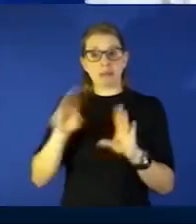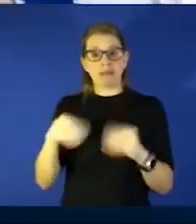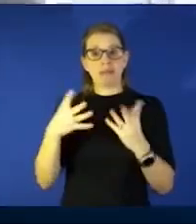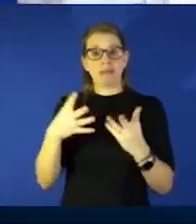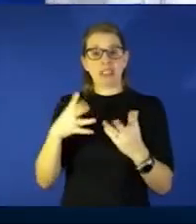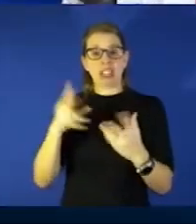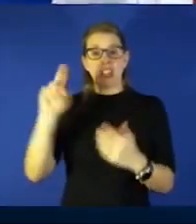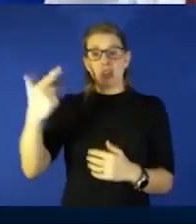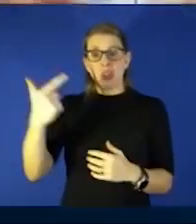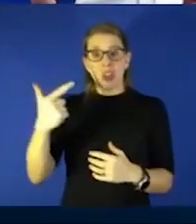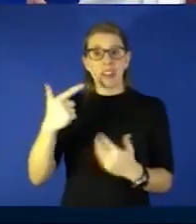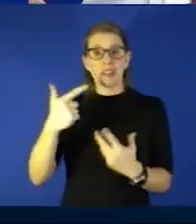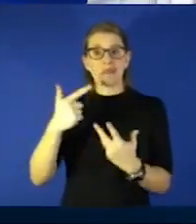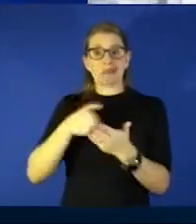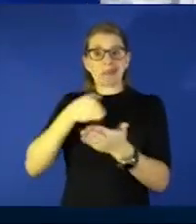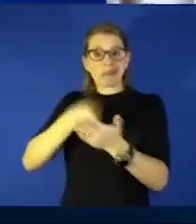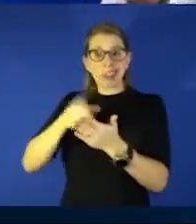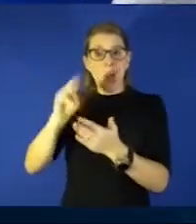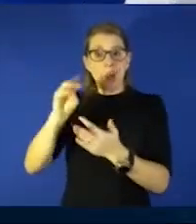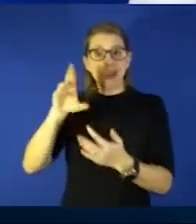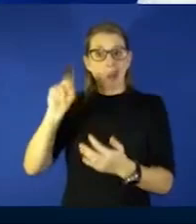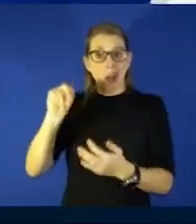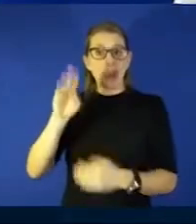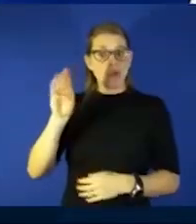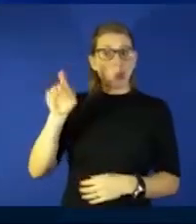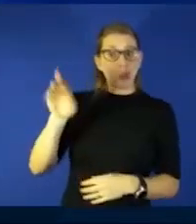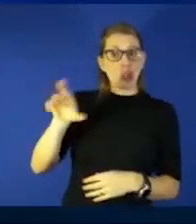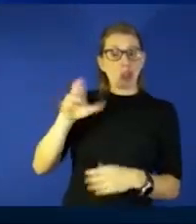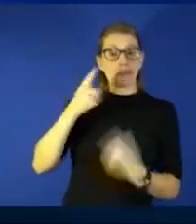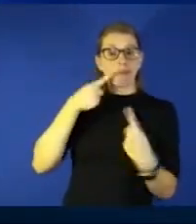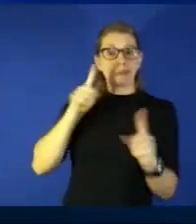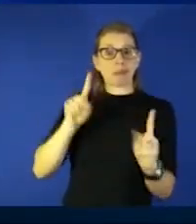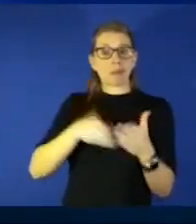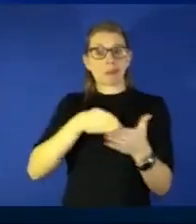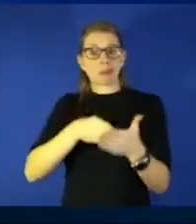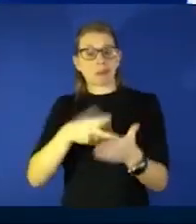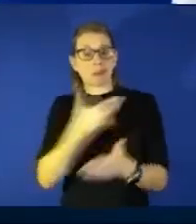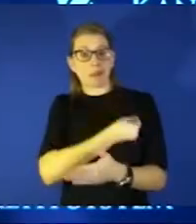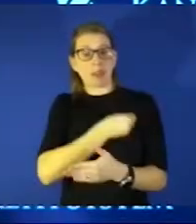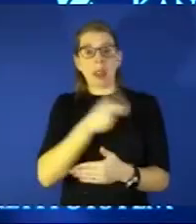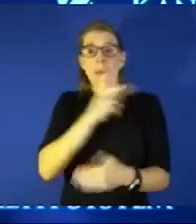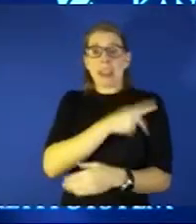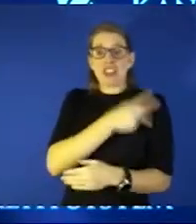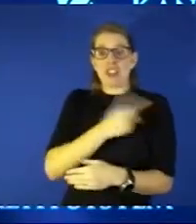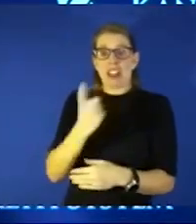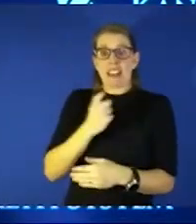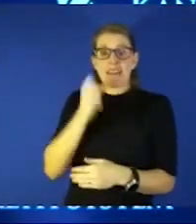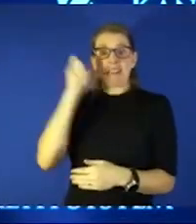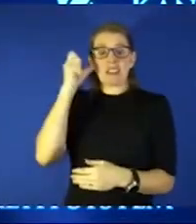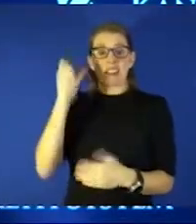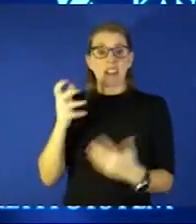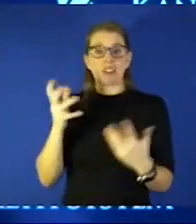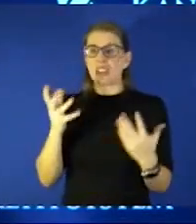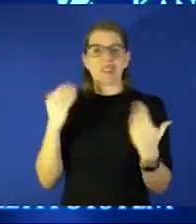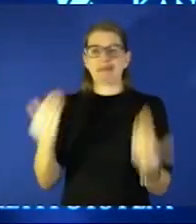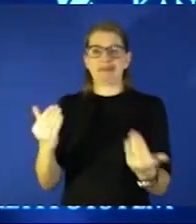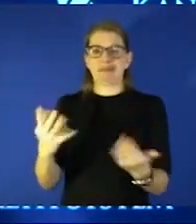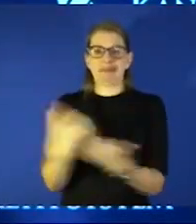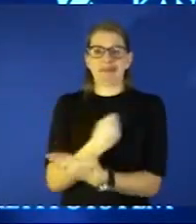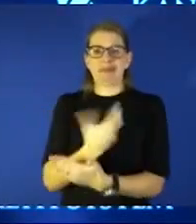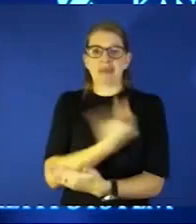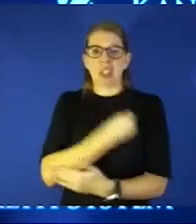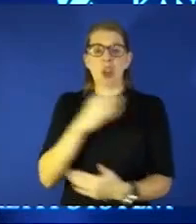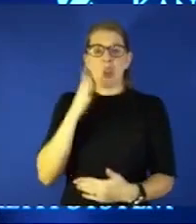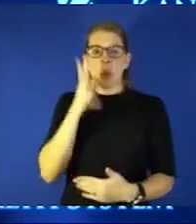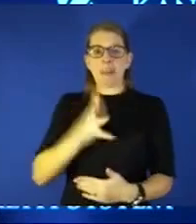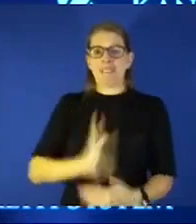correct the booster does work against omicron i actually had a patient asked me this yesterday i was like just go get the booster yeah you're going to be fine it's not going to hurt